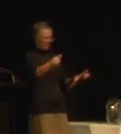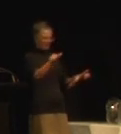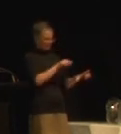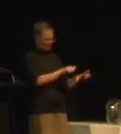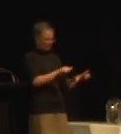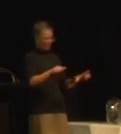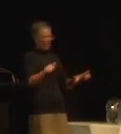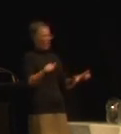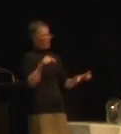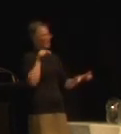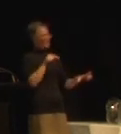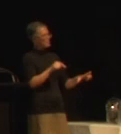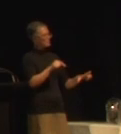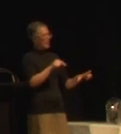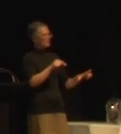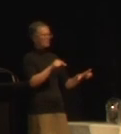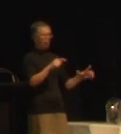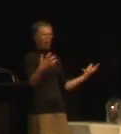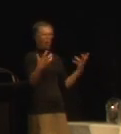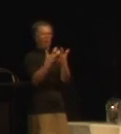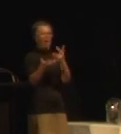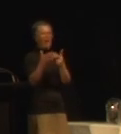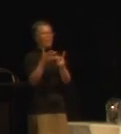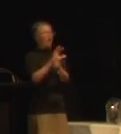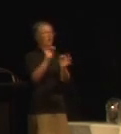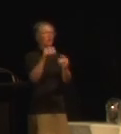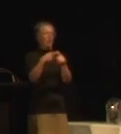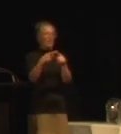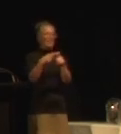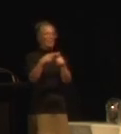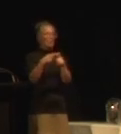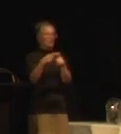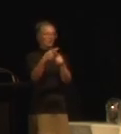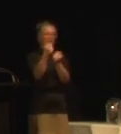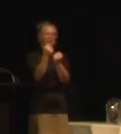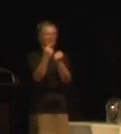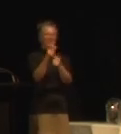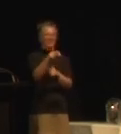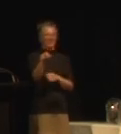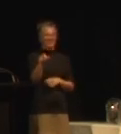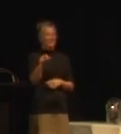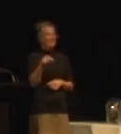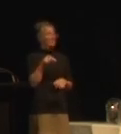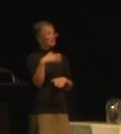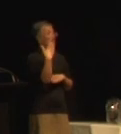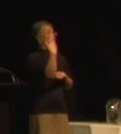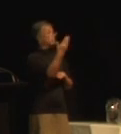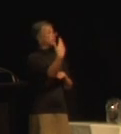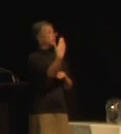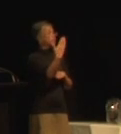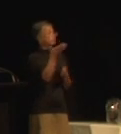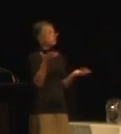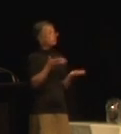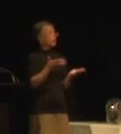to other non-English-speaking visitors. This was presented to internal Dipapa teams and to some